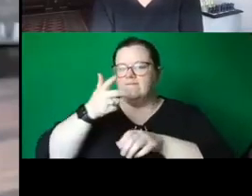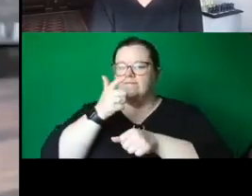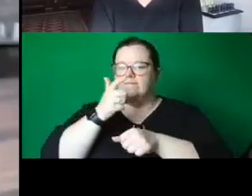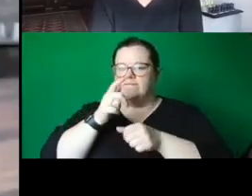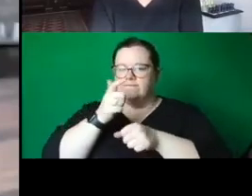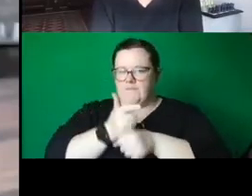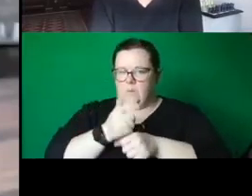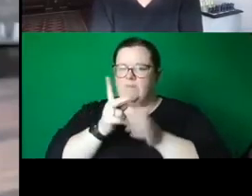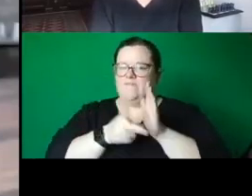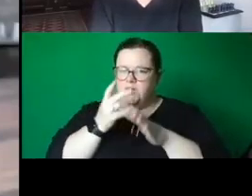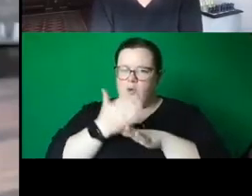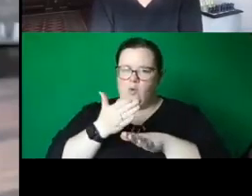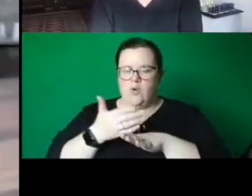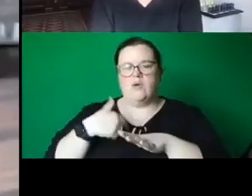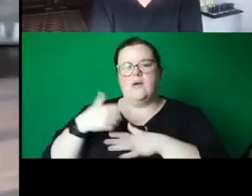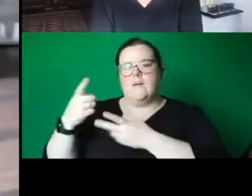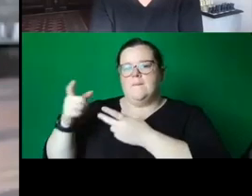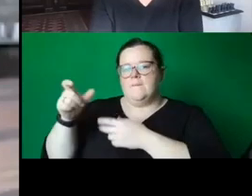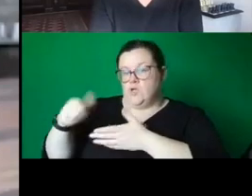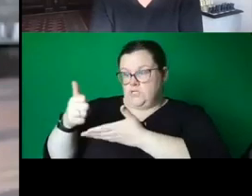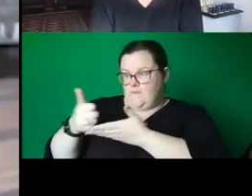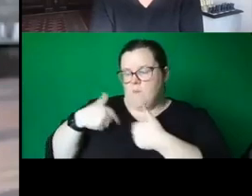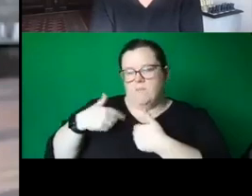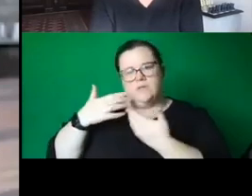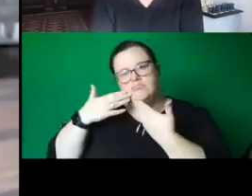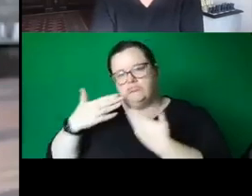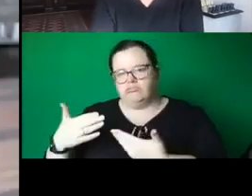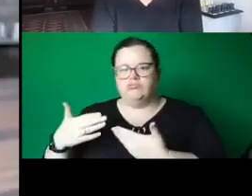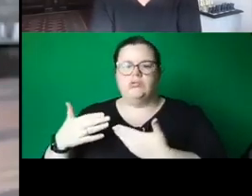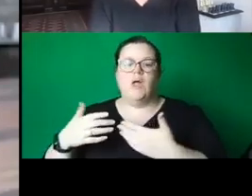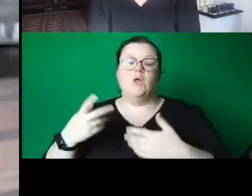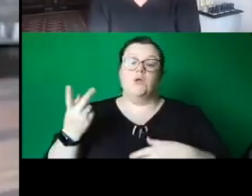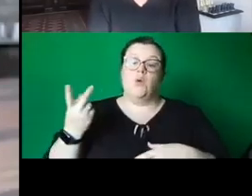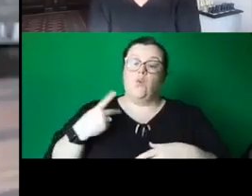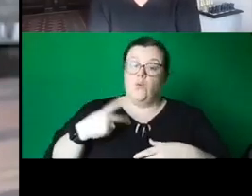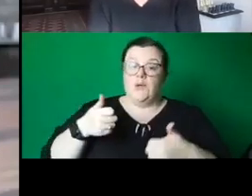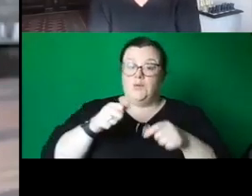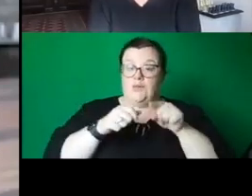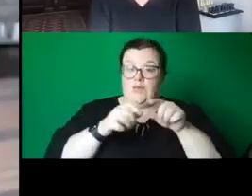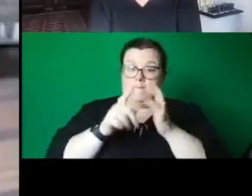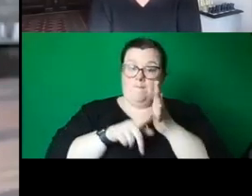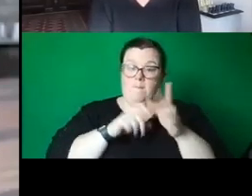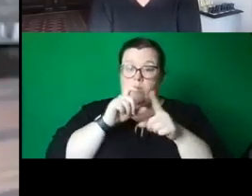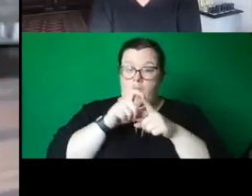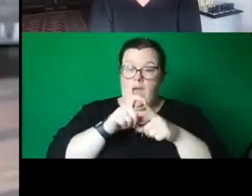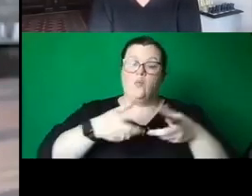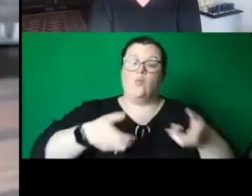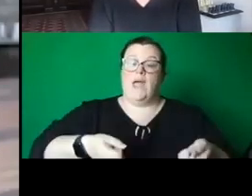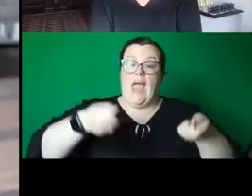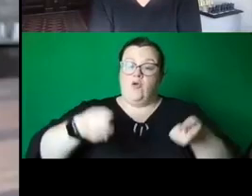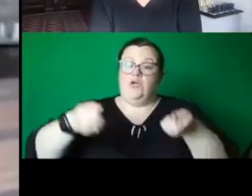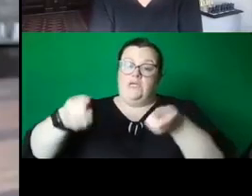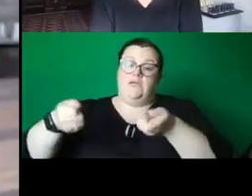out this project. We carried this Bollard around for a while, sometimes placing it next to the real Bollards, sometimes